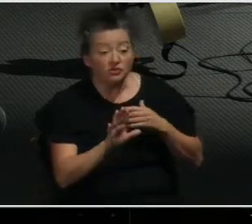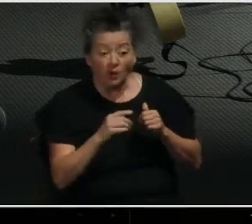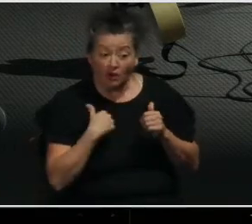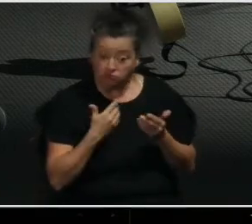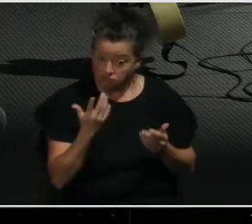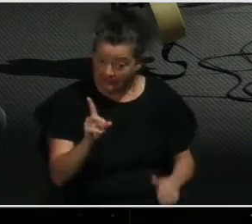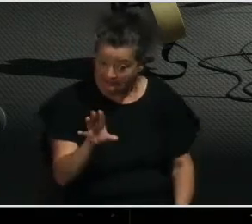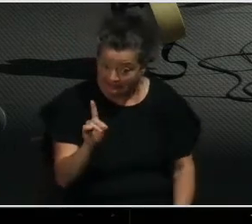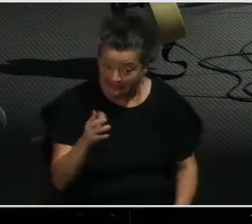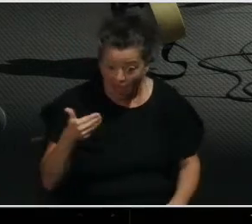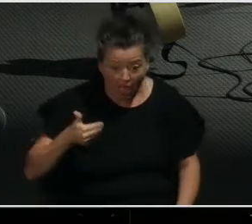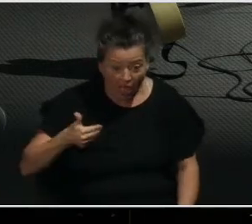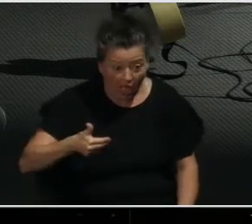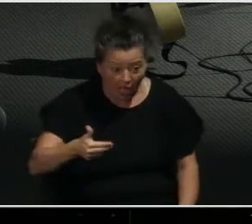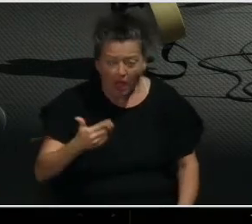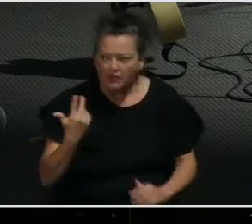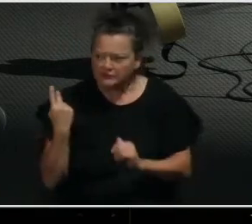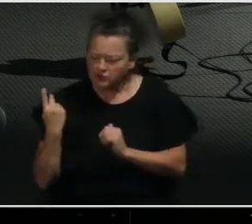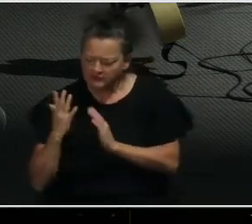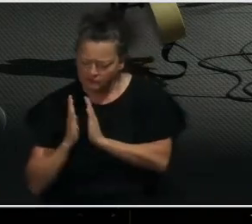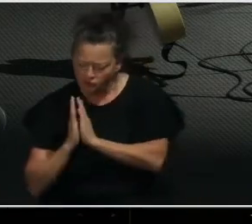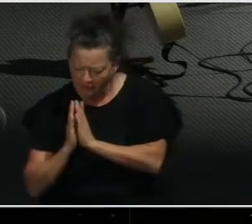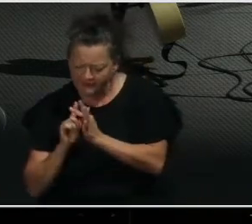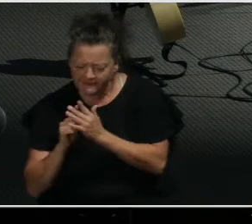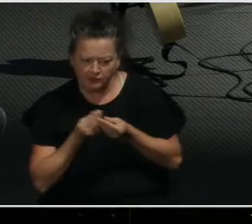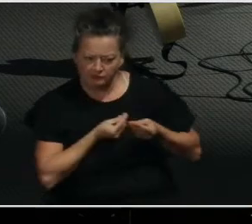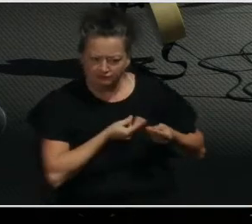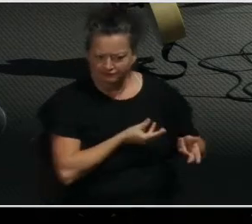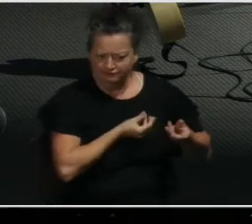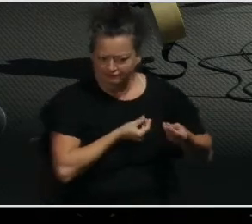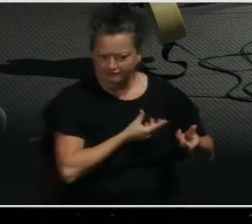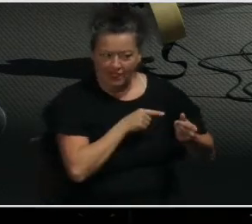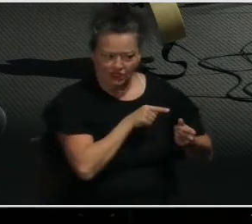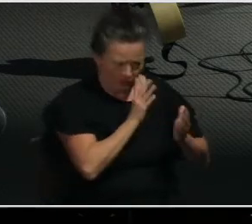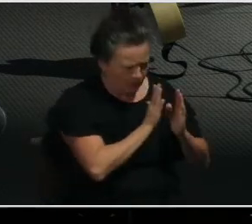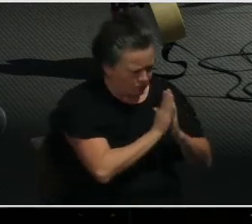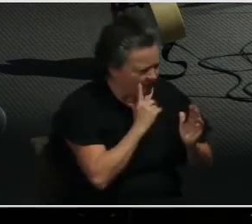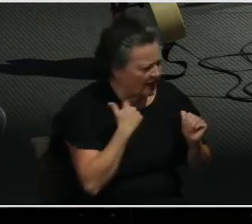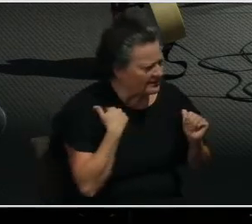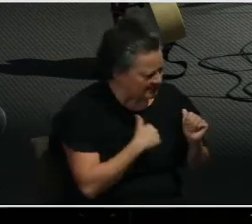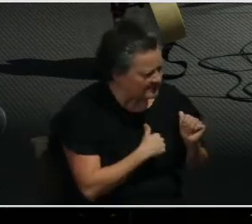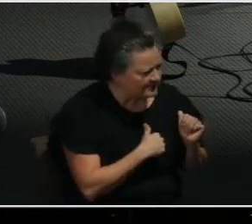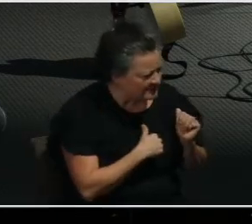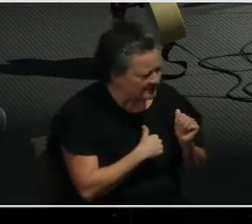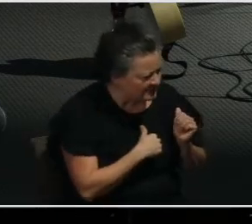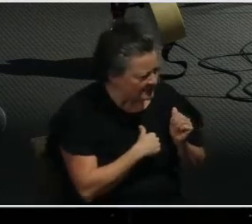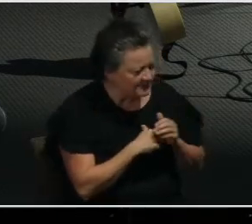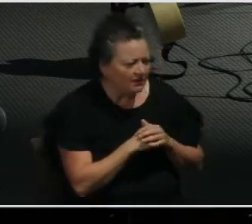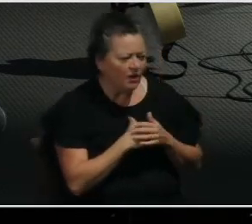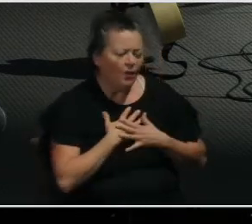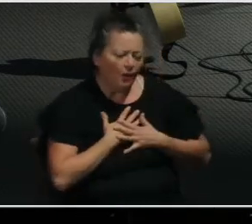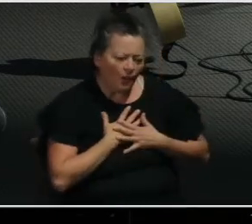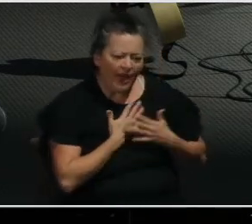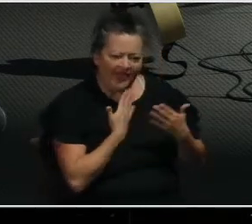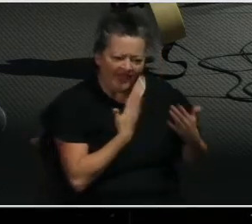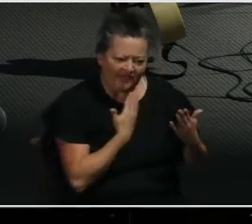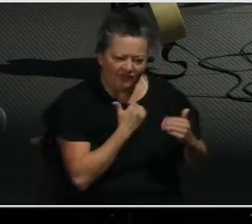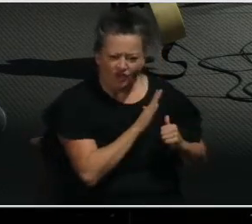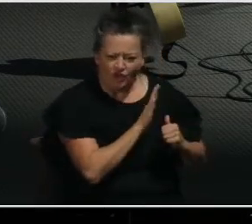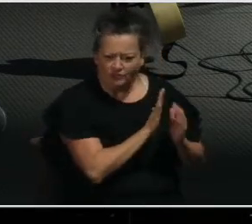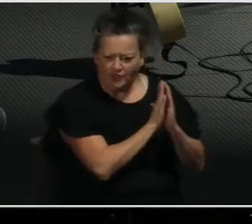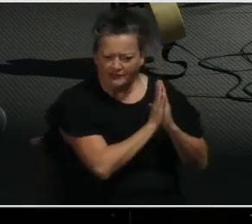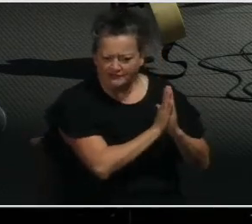prayer requests that we had to Teresa. And she prayed for us. And we were very thankful for her because